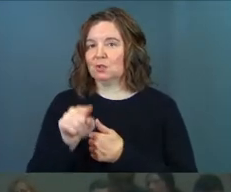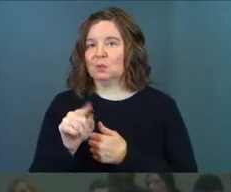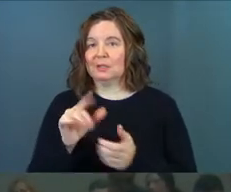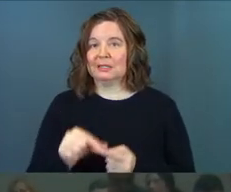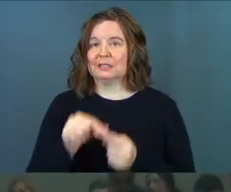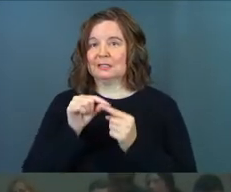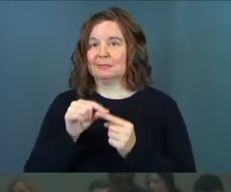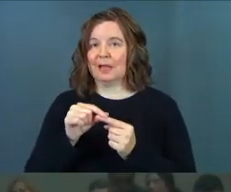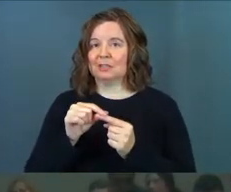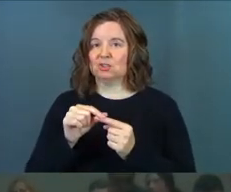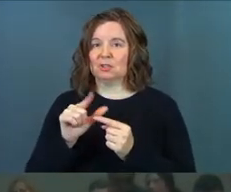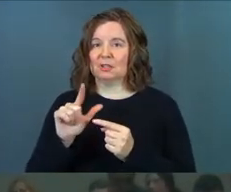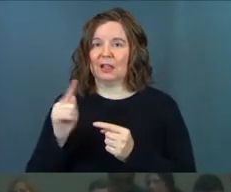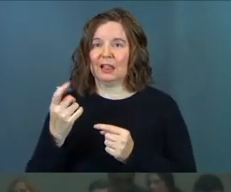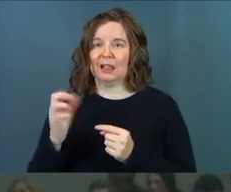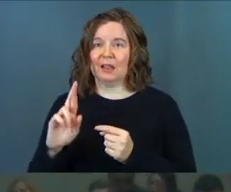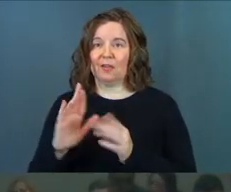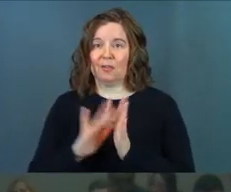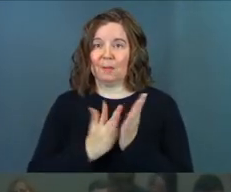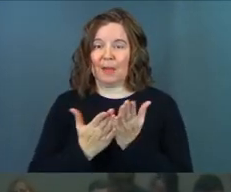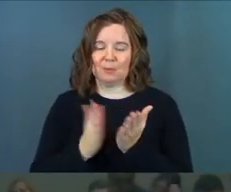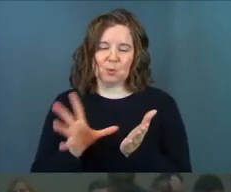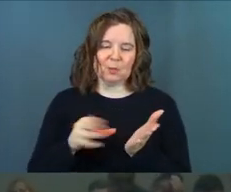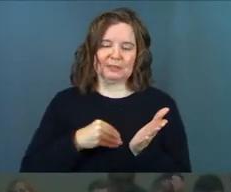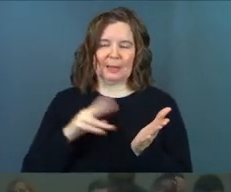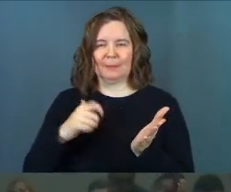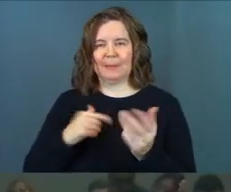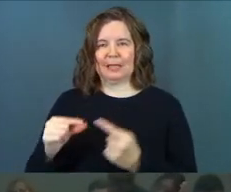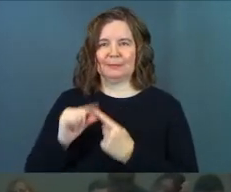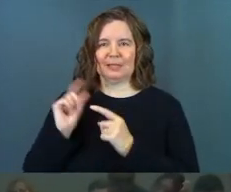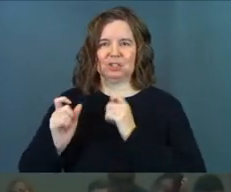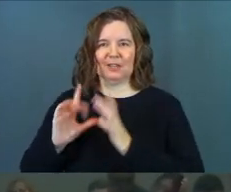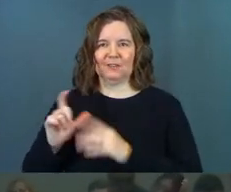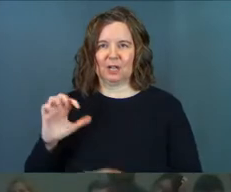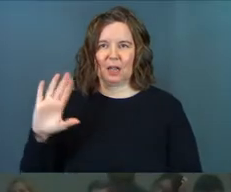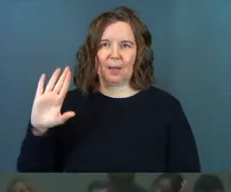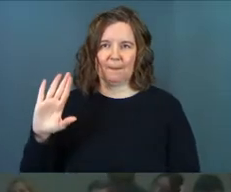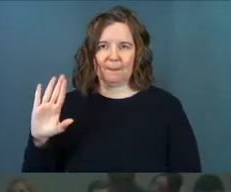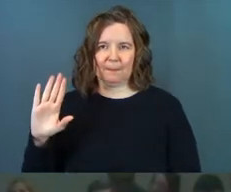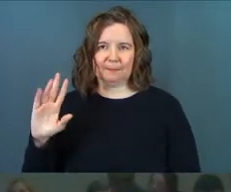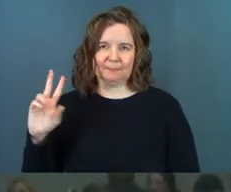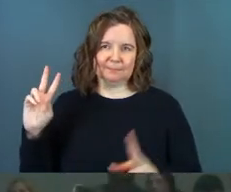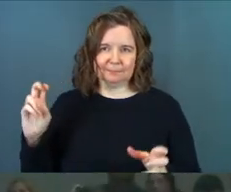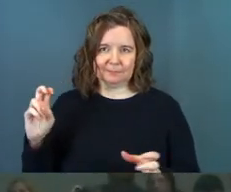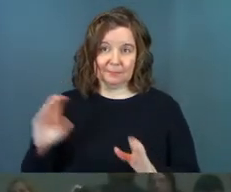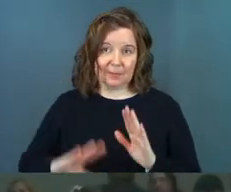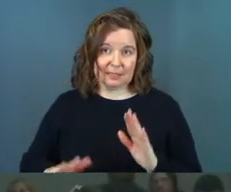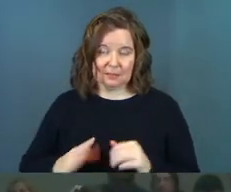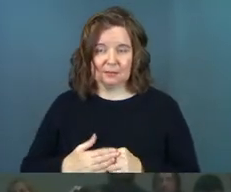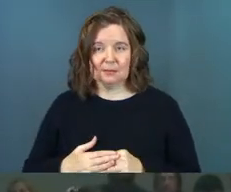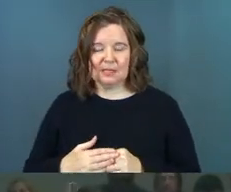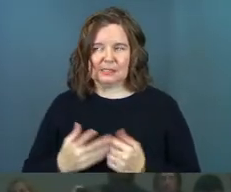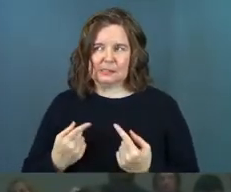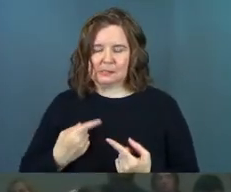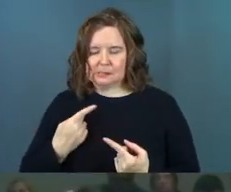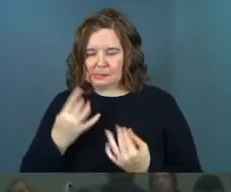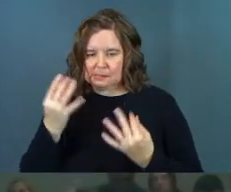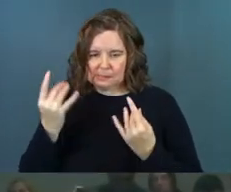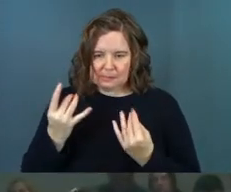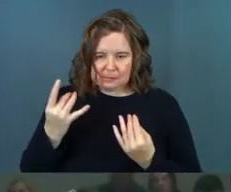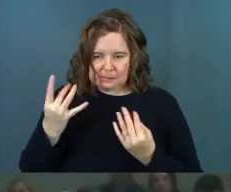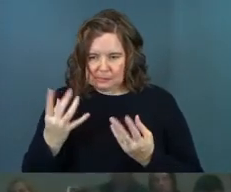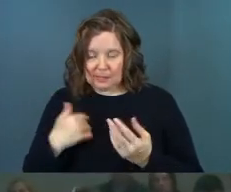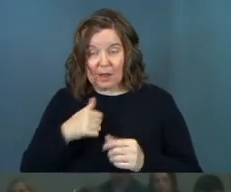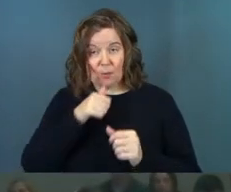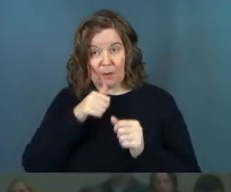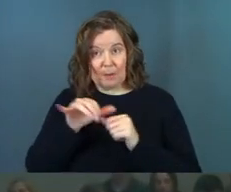this special leather Bible and you'll be accepted into my special giver's club, basically. And he wrestled over that decision.